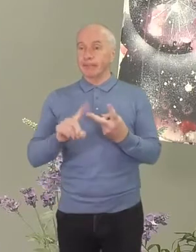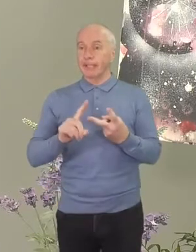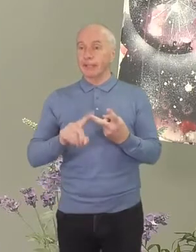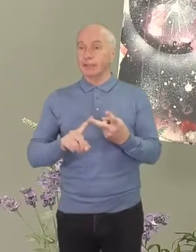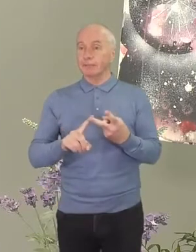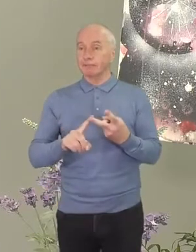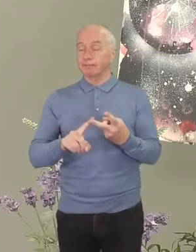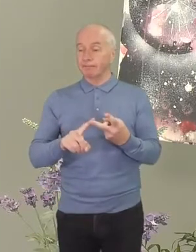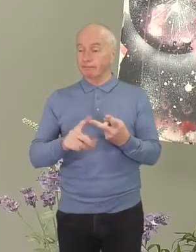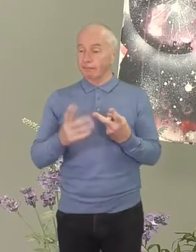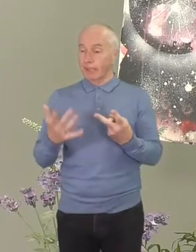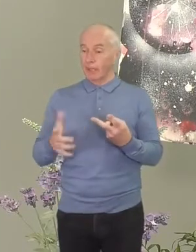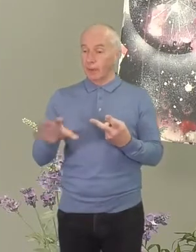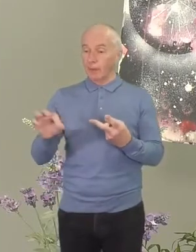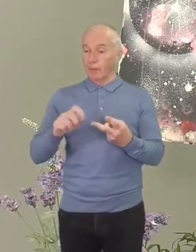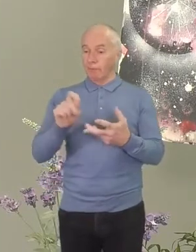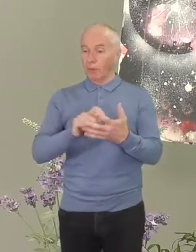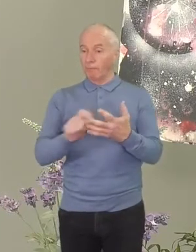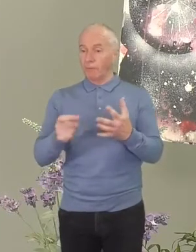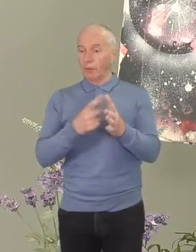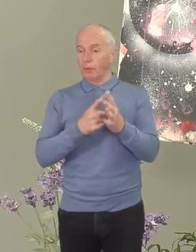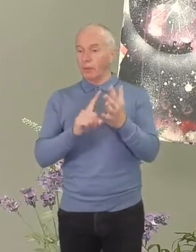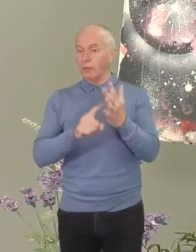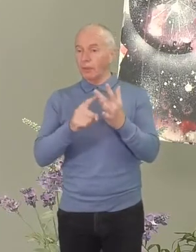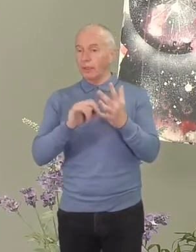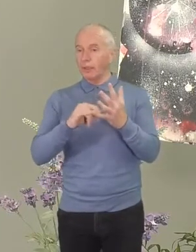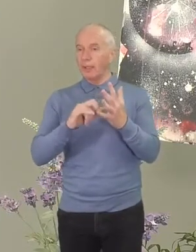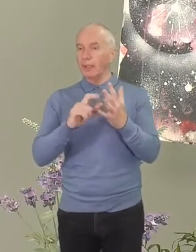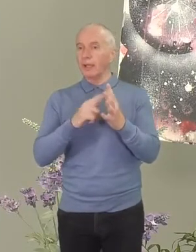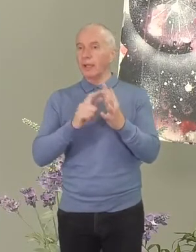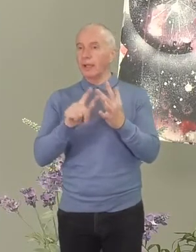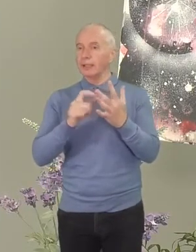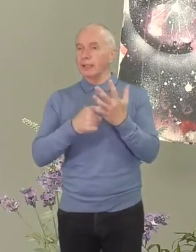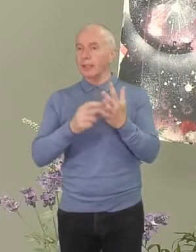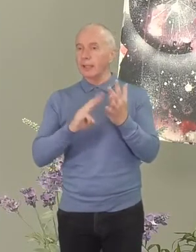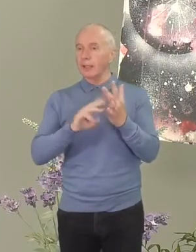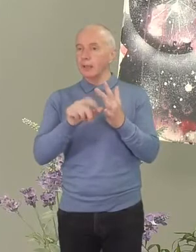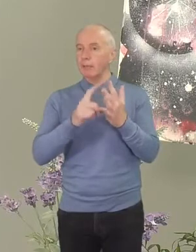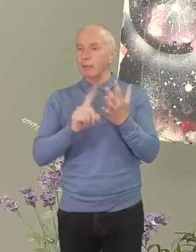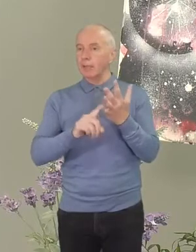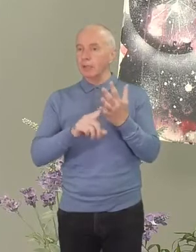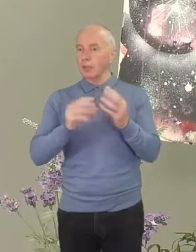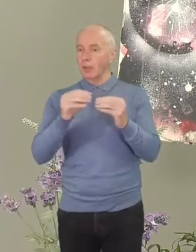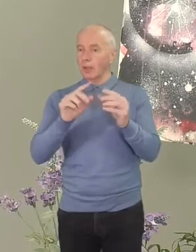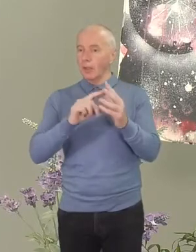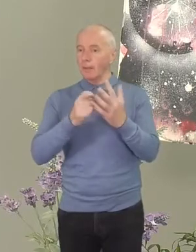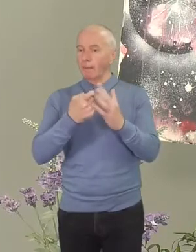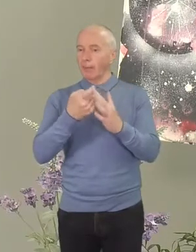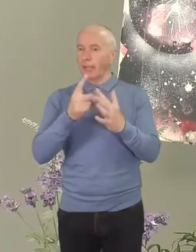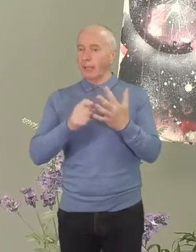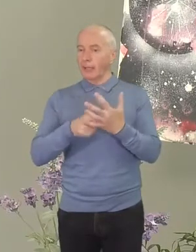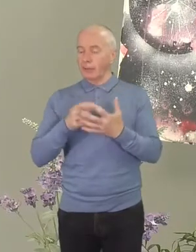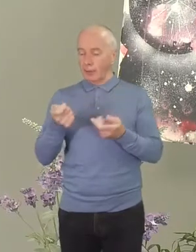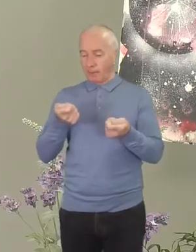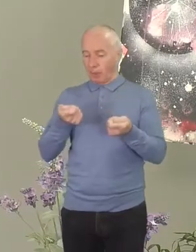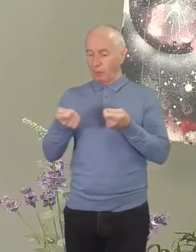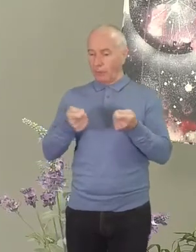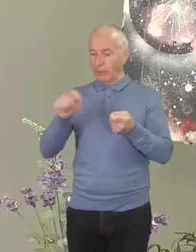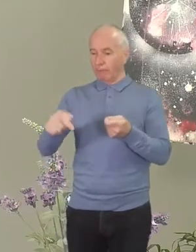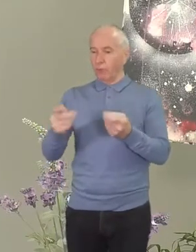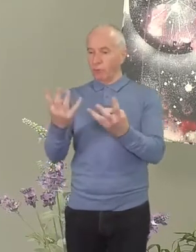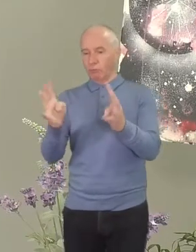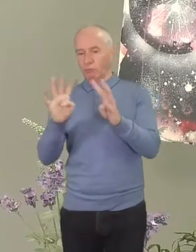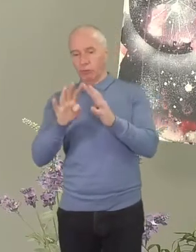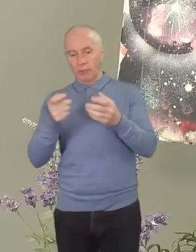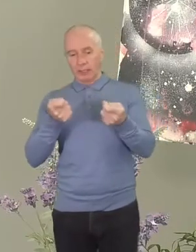I want to invite you to cast your vote for Alistair Mitchell-Baker as the moderator of the Trustee Board until the 31st of August of this year, 2021.